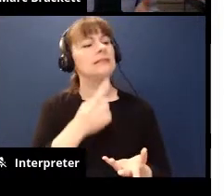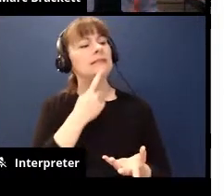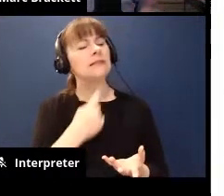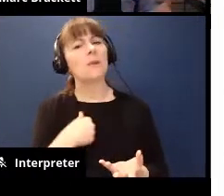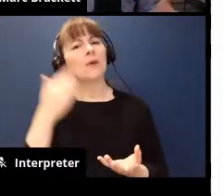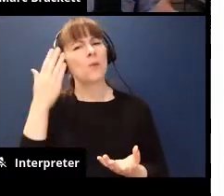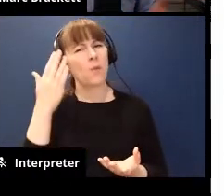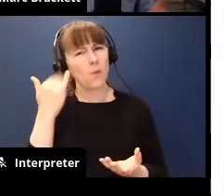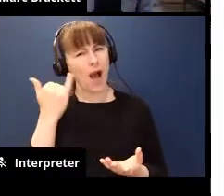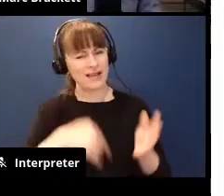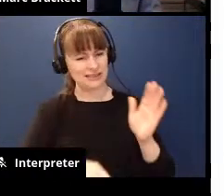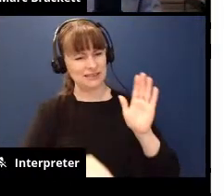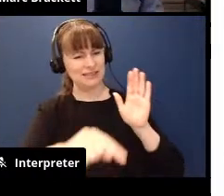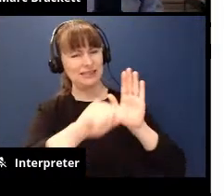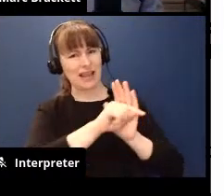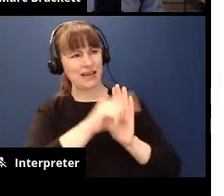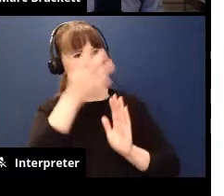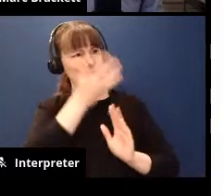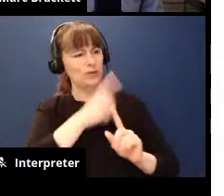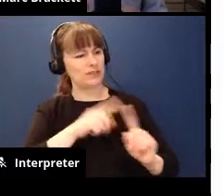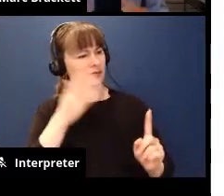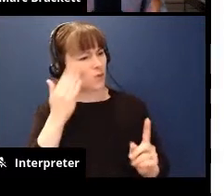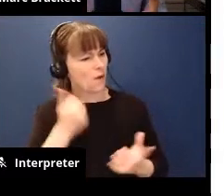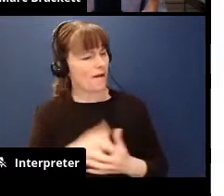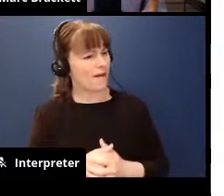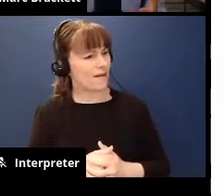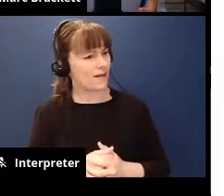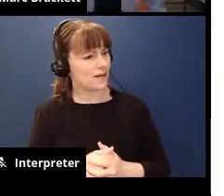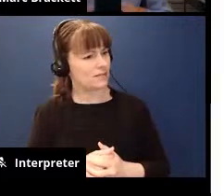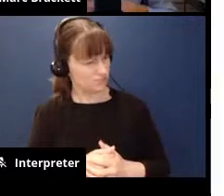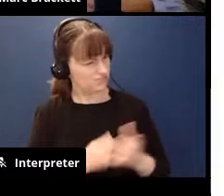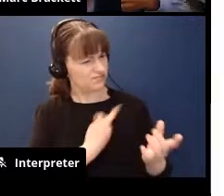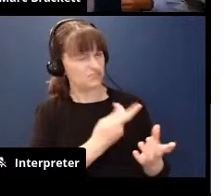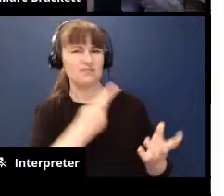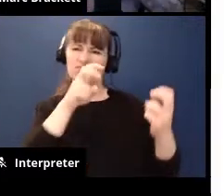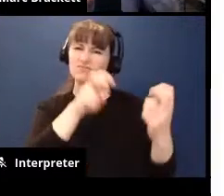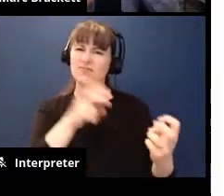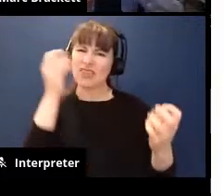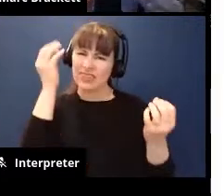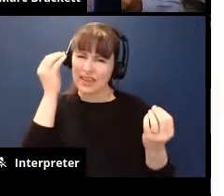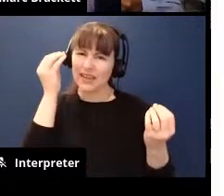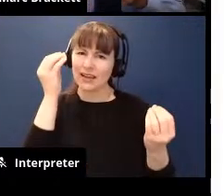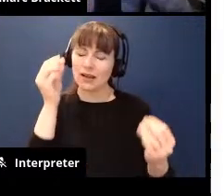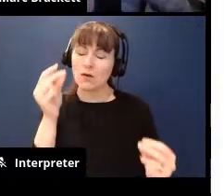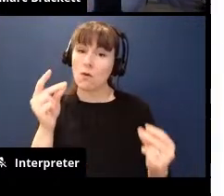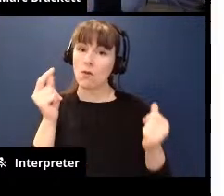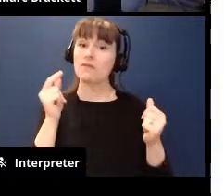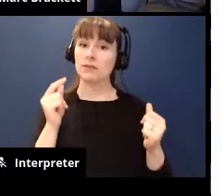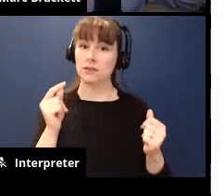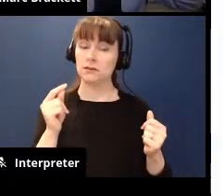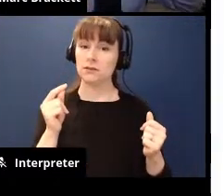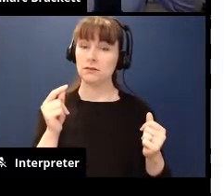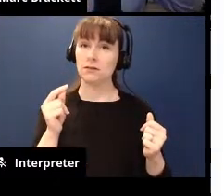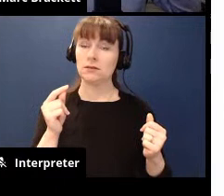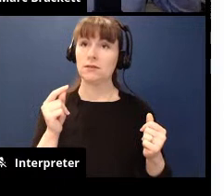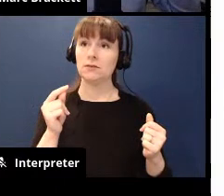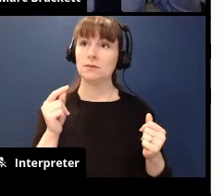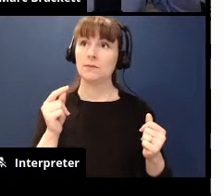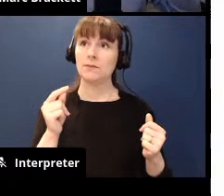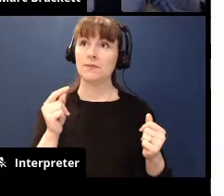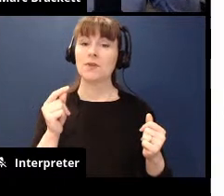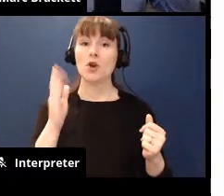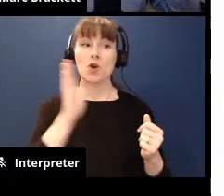why would it be bad to look different you know let's think about that like and all of a sudden i saw the the